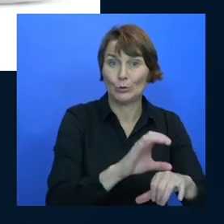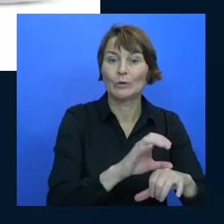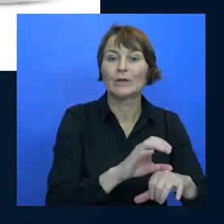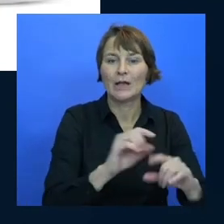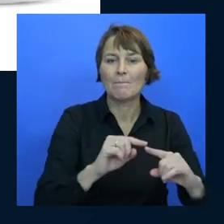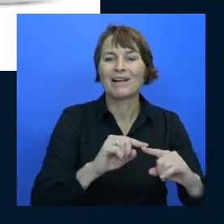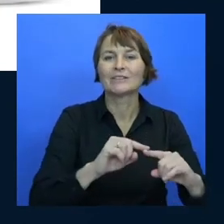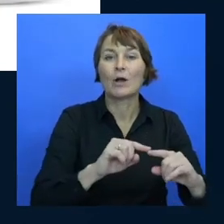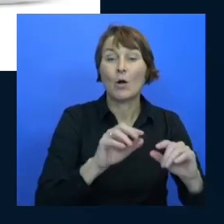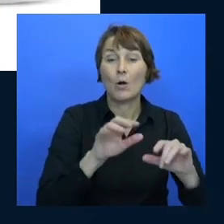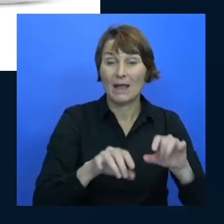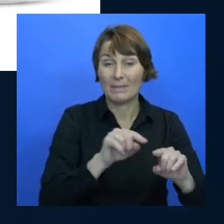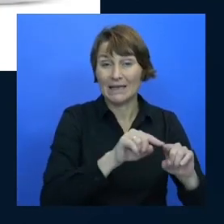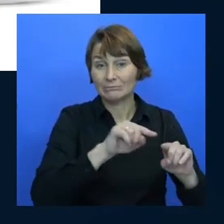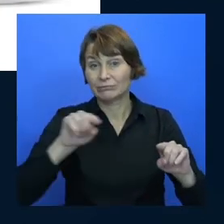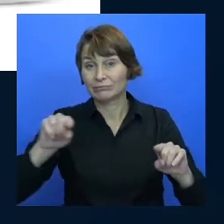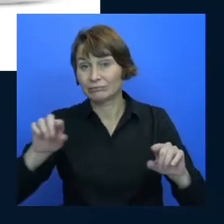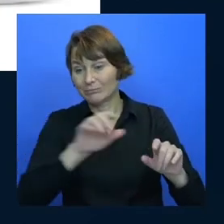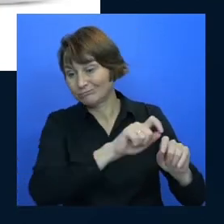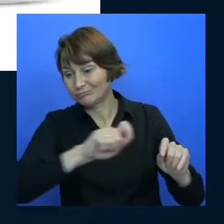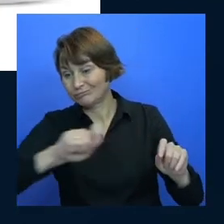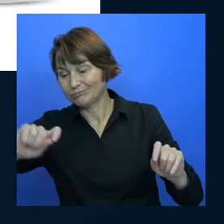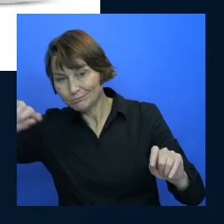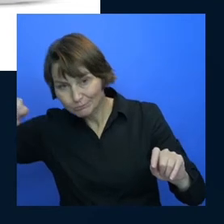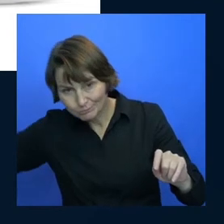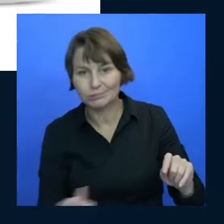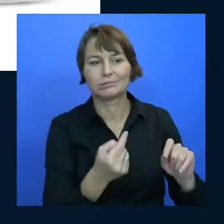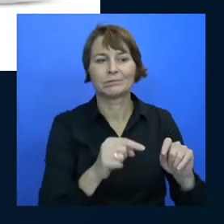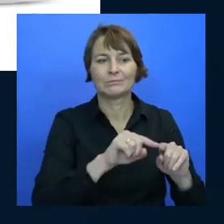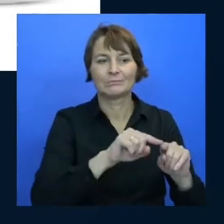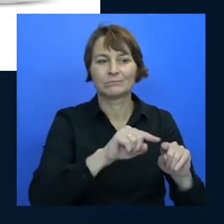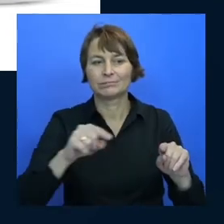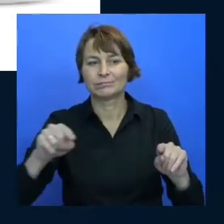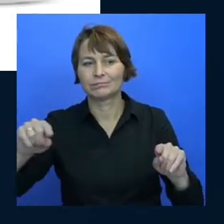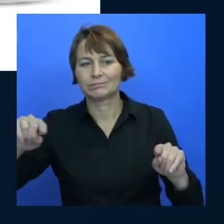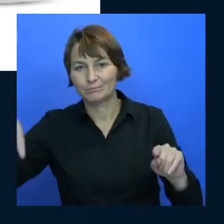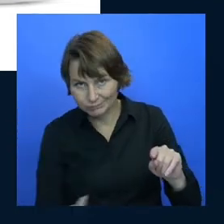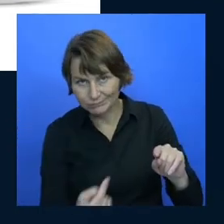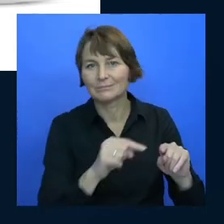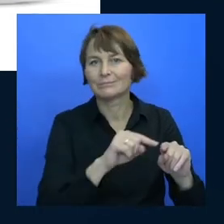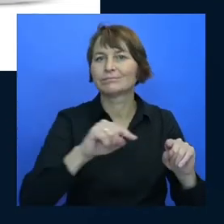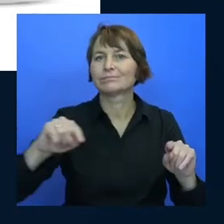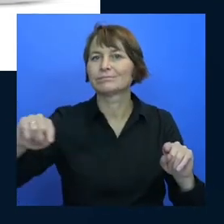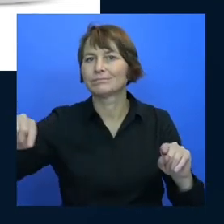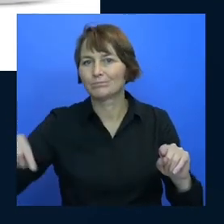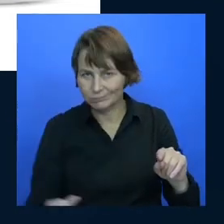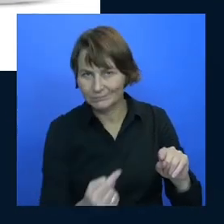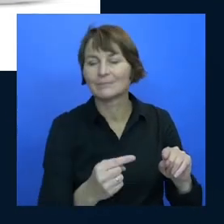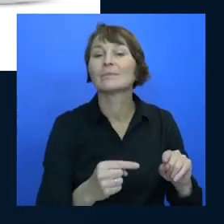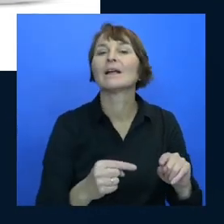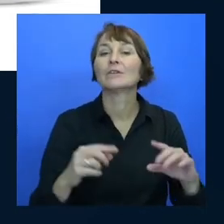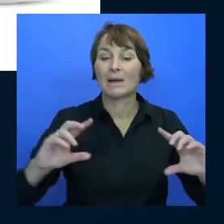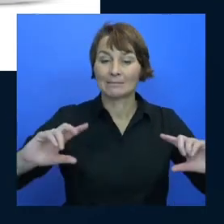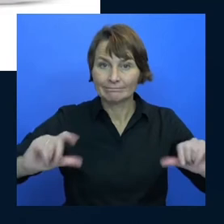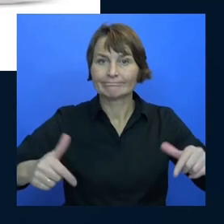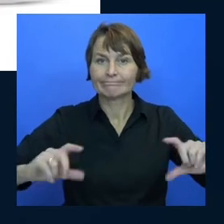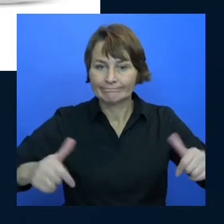and then line feed to like turn the wheel turn the platen to make so this is